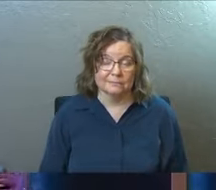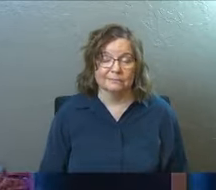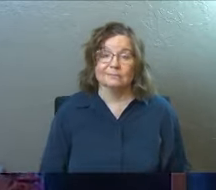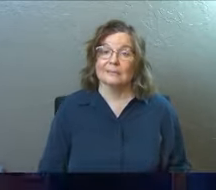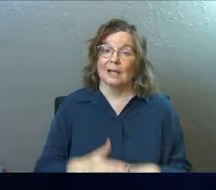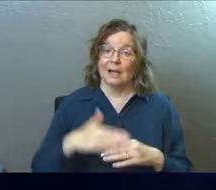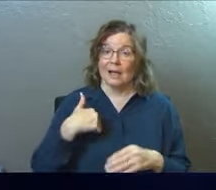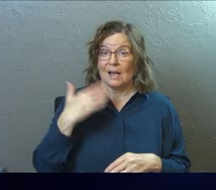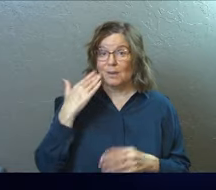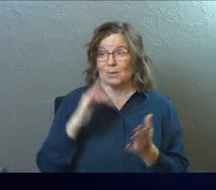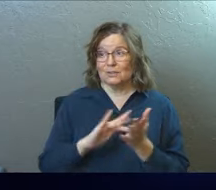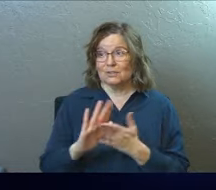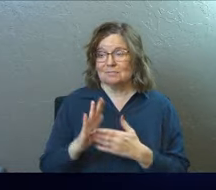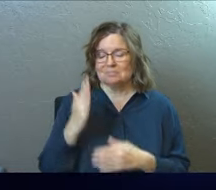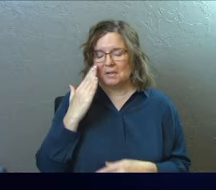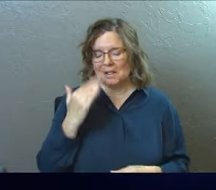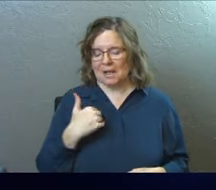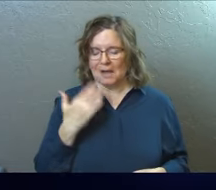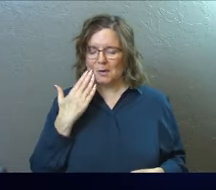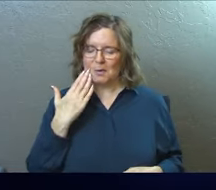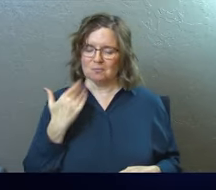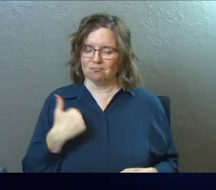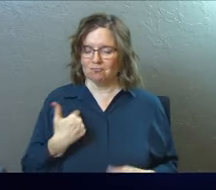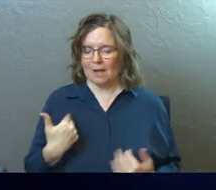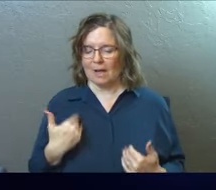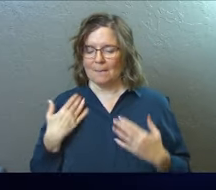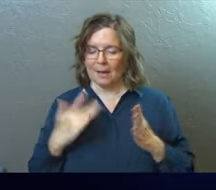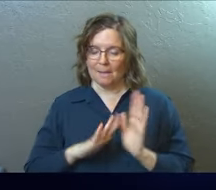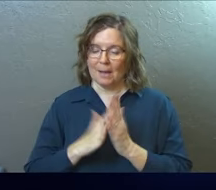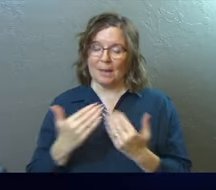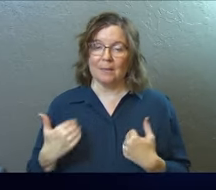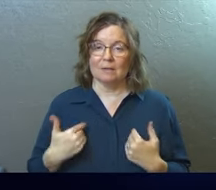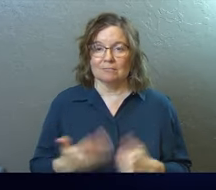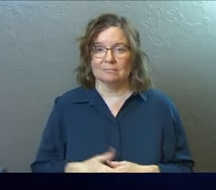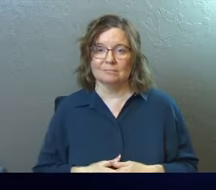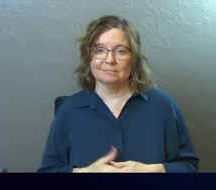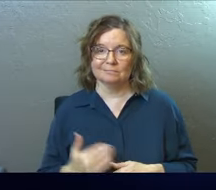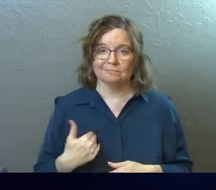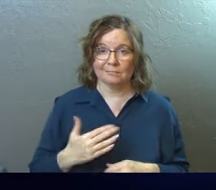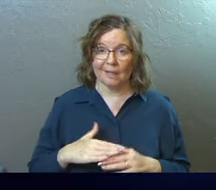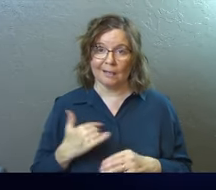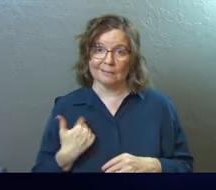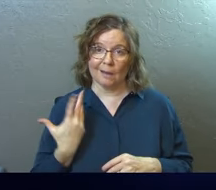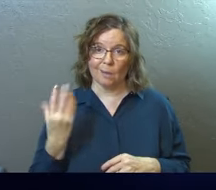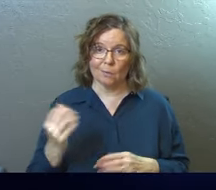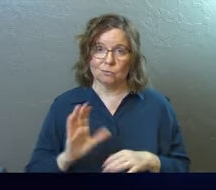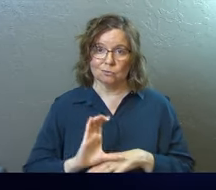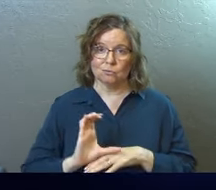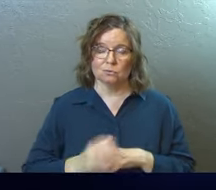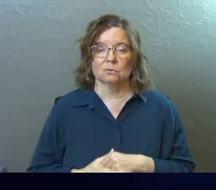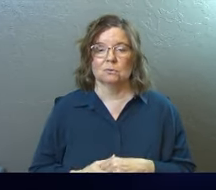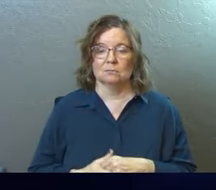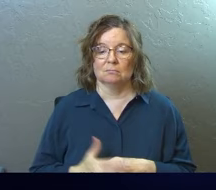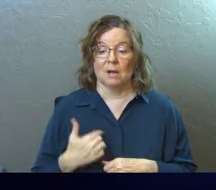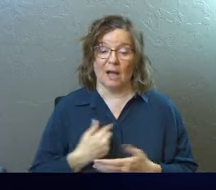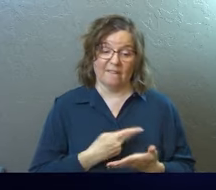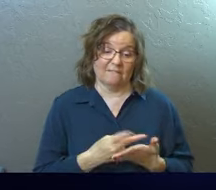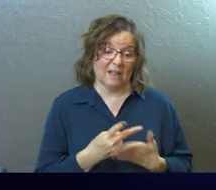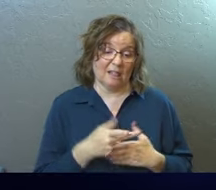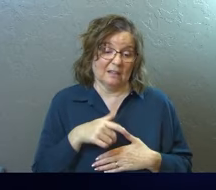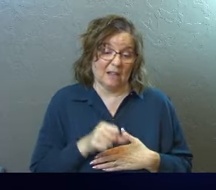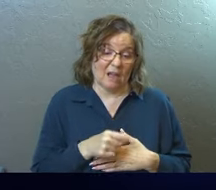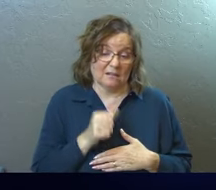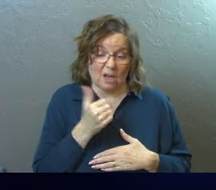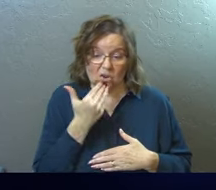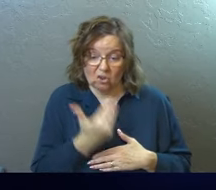At least I know Jesus. At least I've got my Bible. At least I go to church. I'm failing at